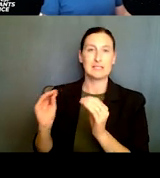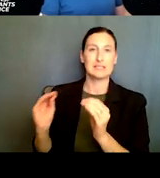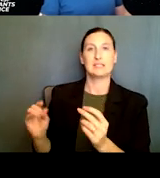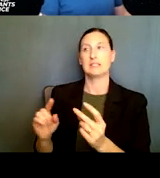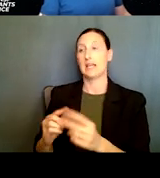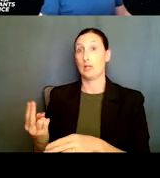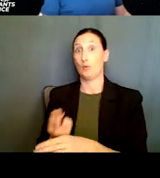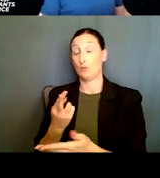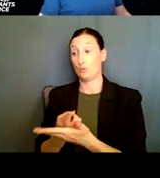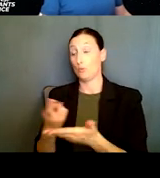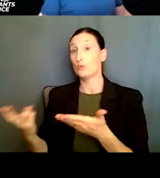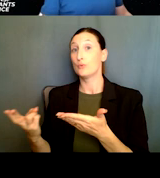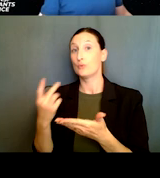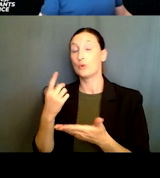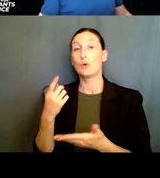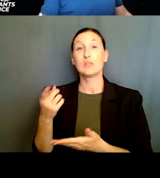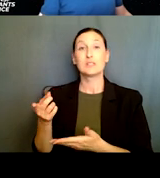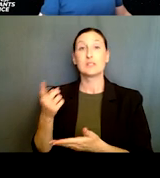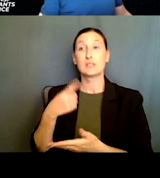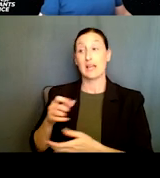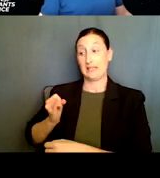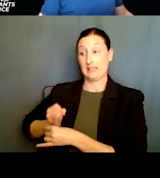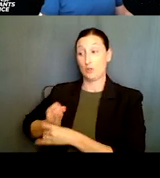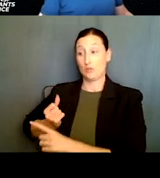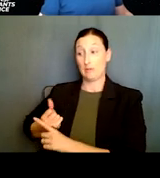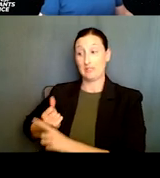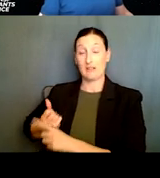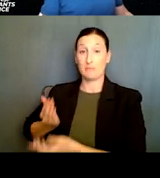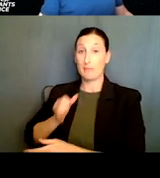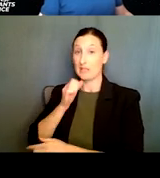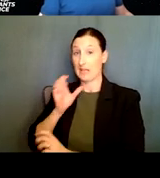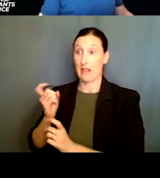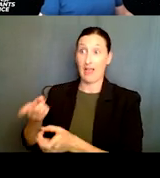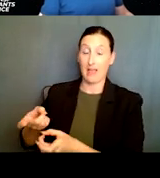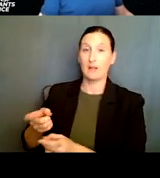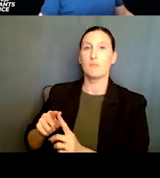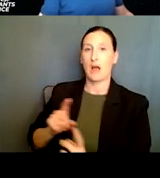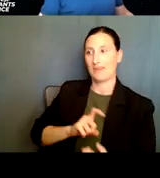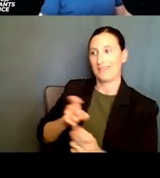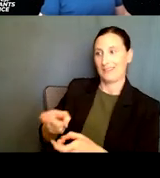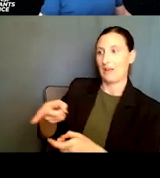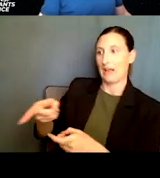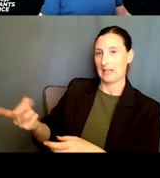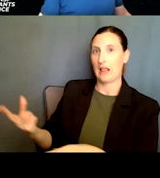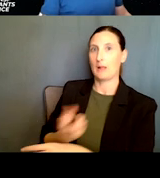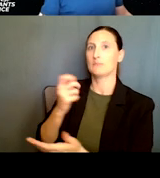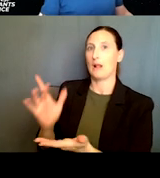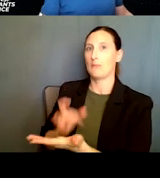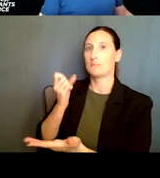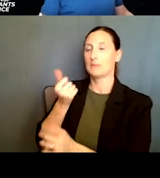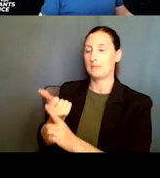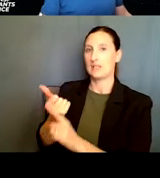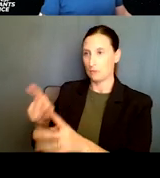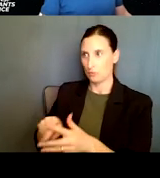resources, um, that the institutions may not have for them to actually allow them to, uh, start the research program and,